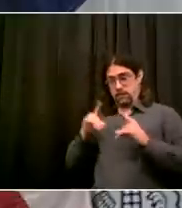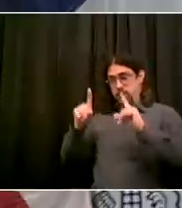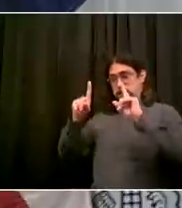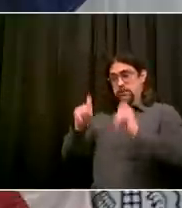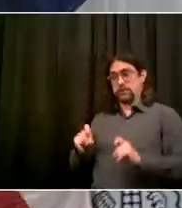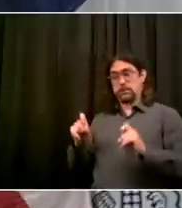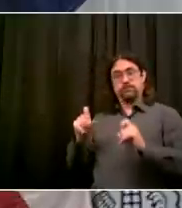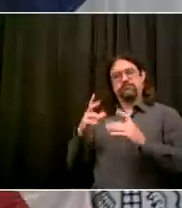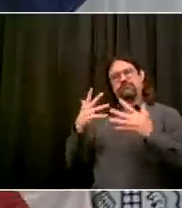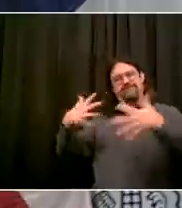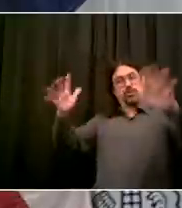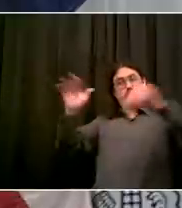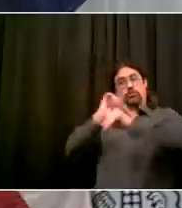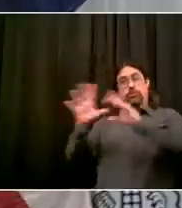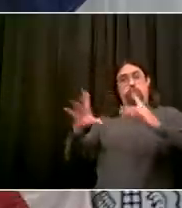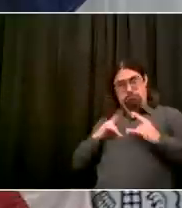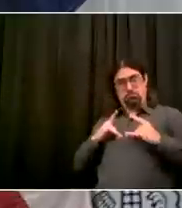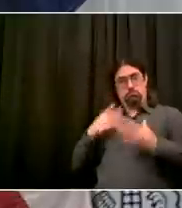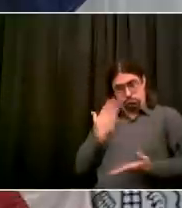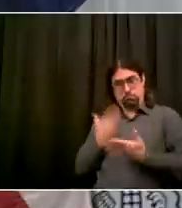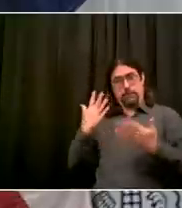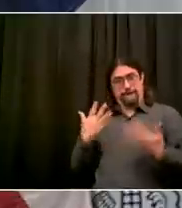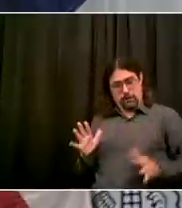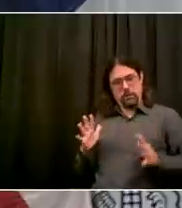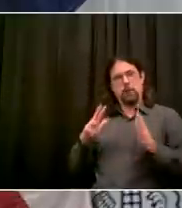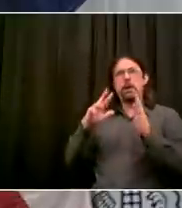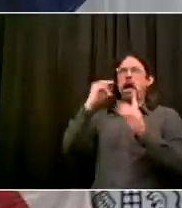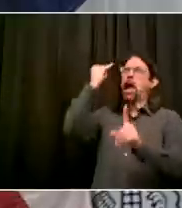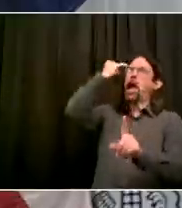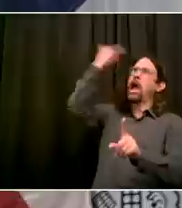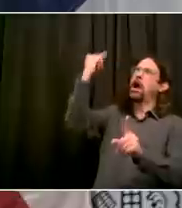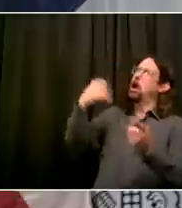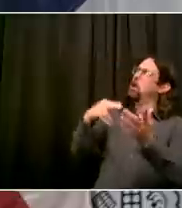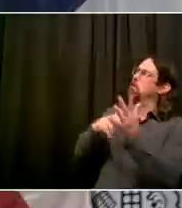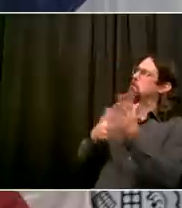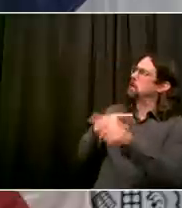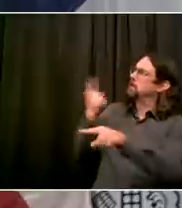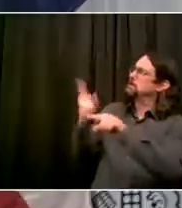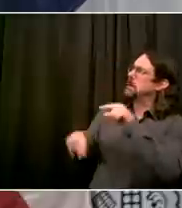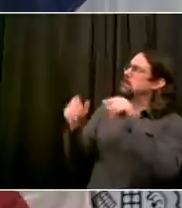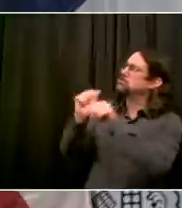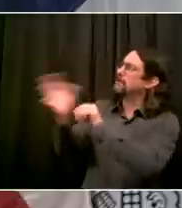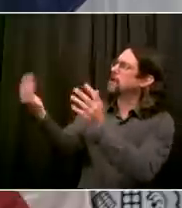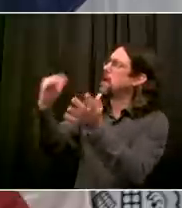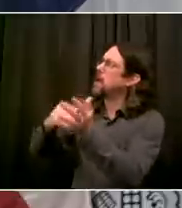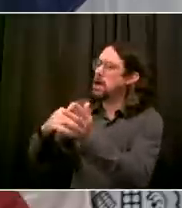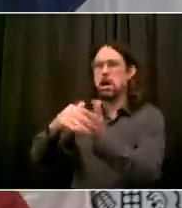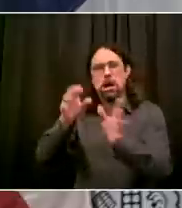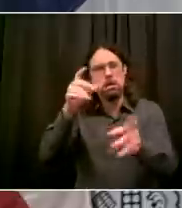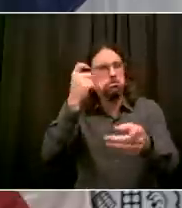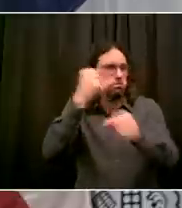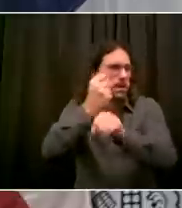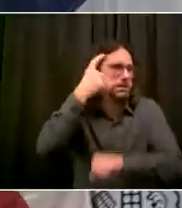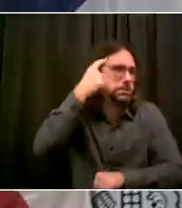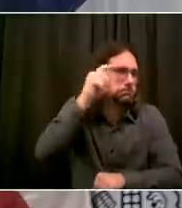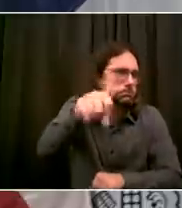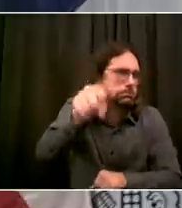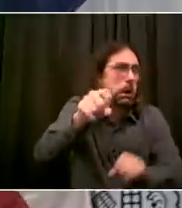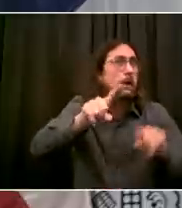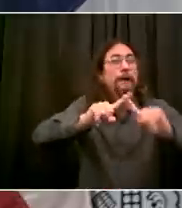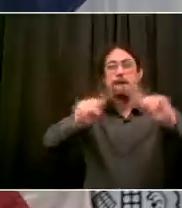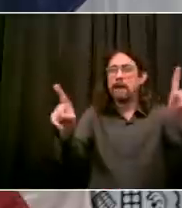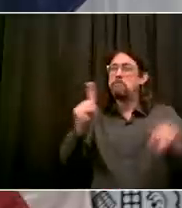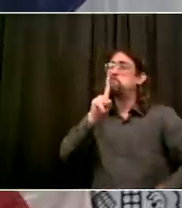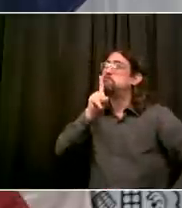Ruben, that there are so many people who have never been tested once or haven't been tested in a long time. So I think there's plenty of